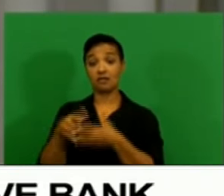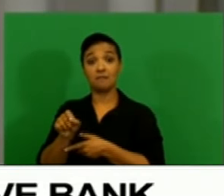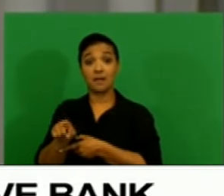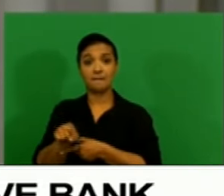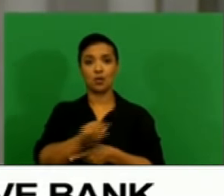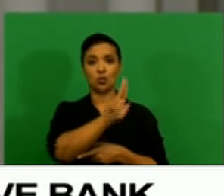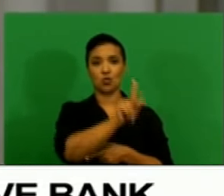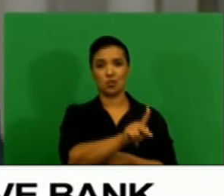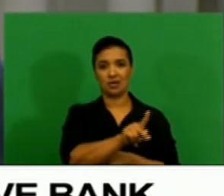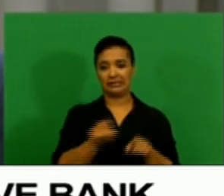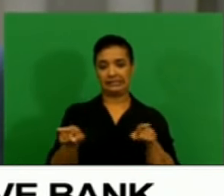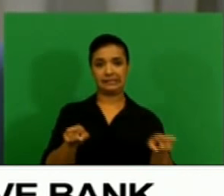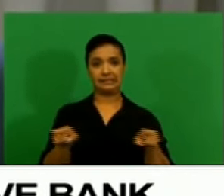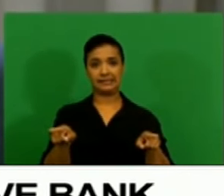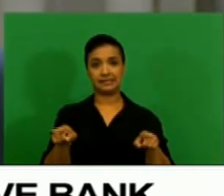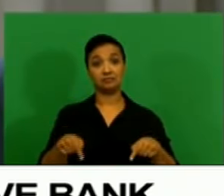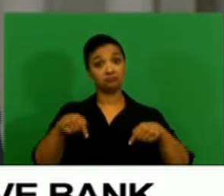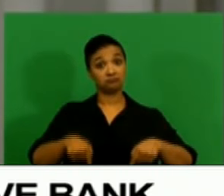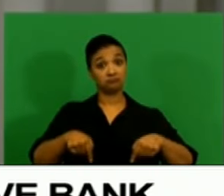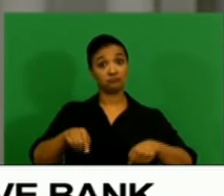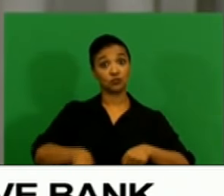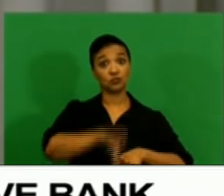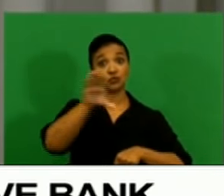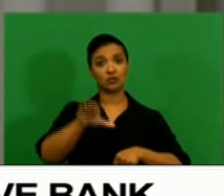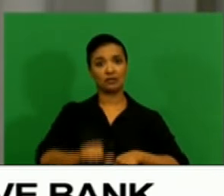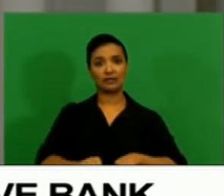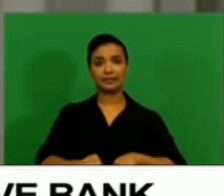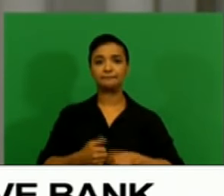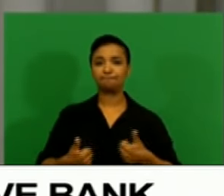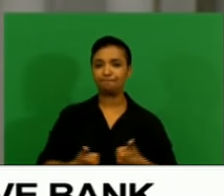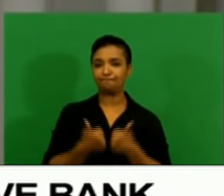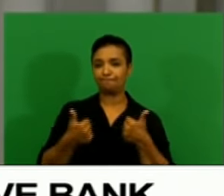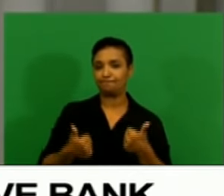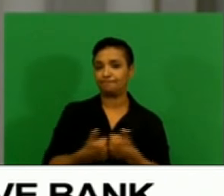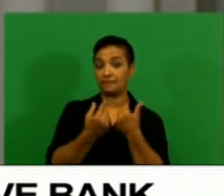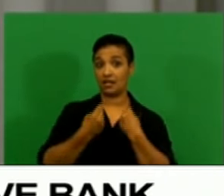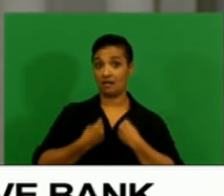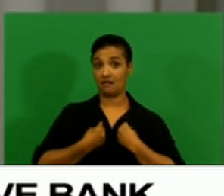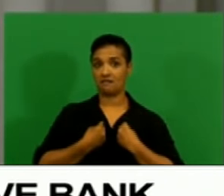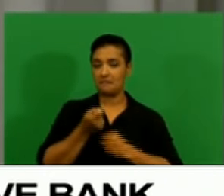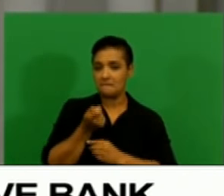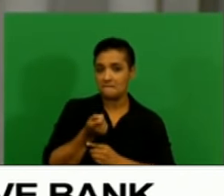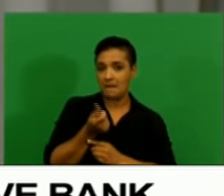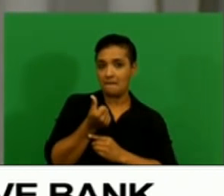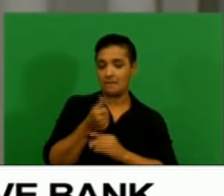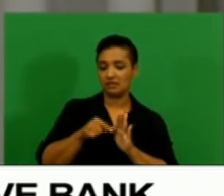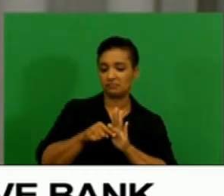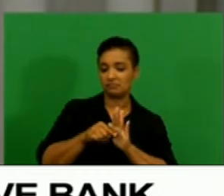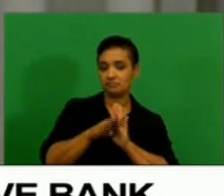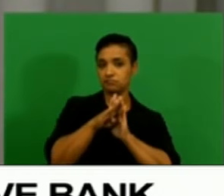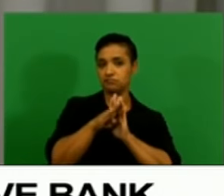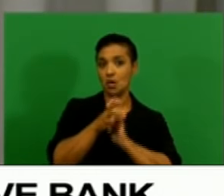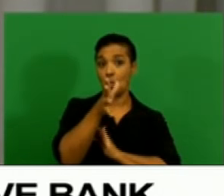The domestic growth outlook remains challenging, although a modest improvement is expected